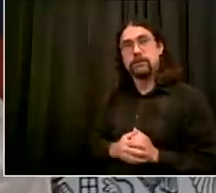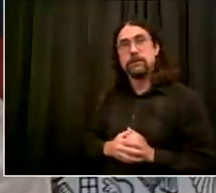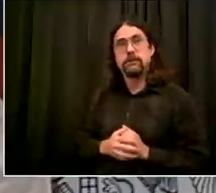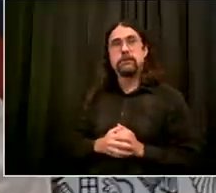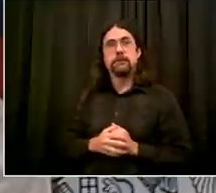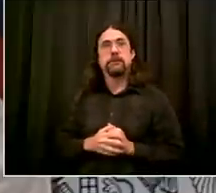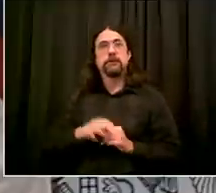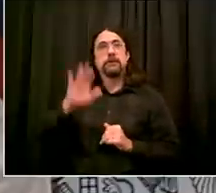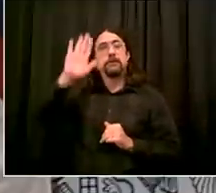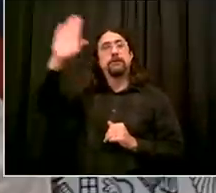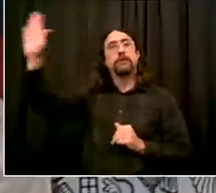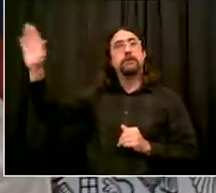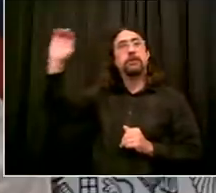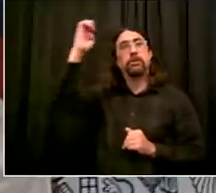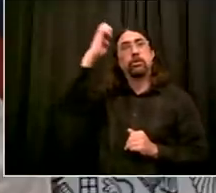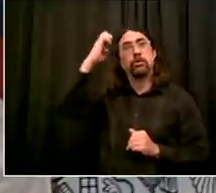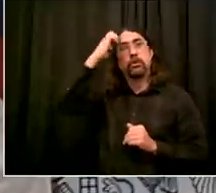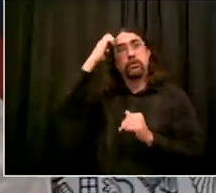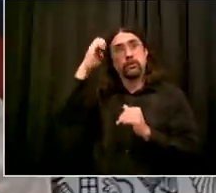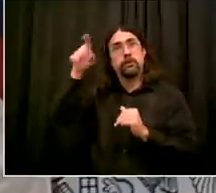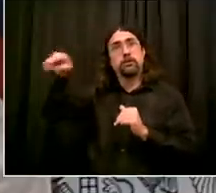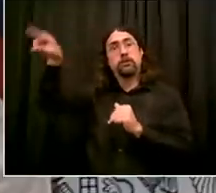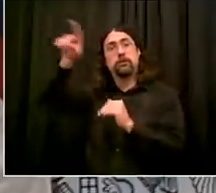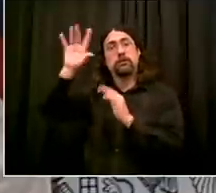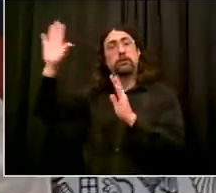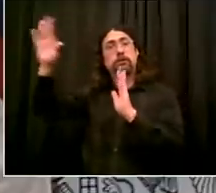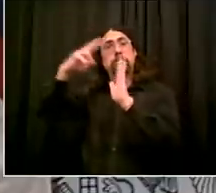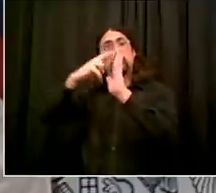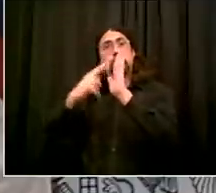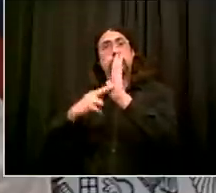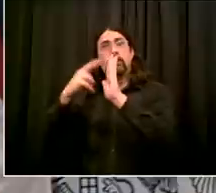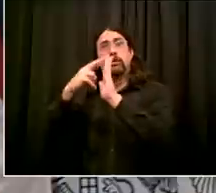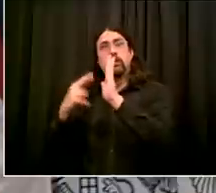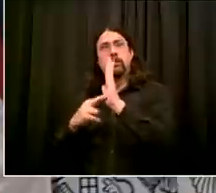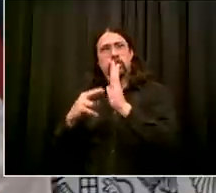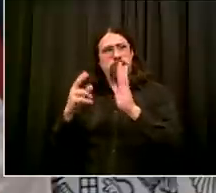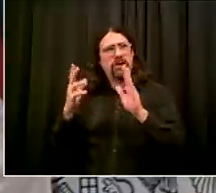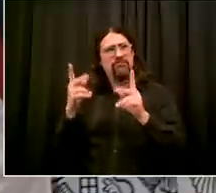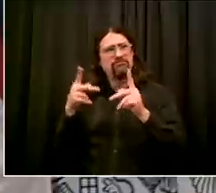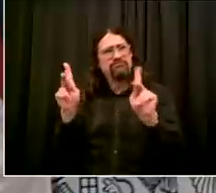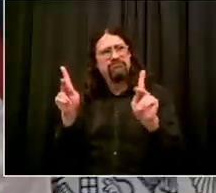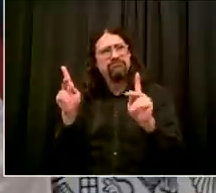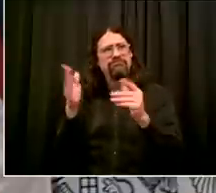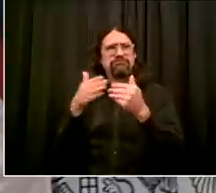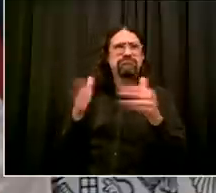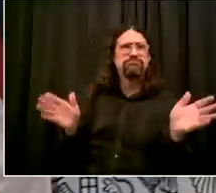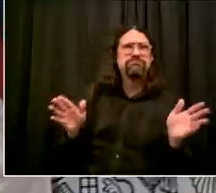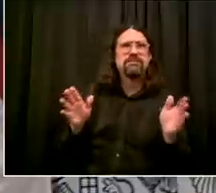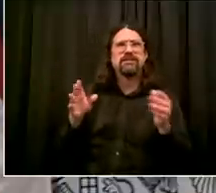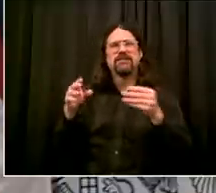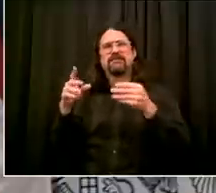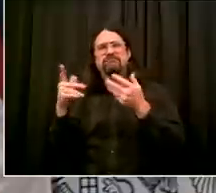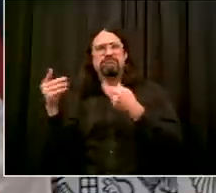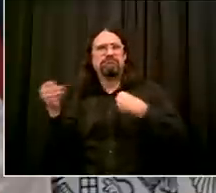nightclubs that really hurt them i read some stories about spain that were really troubling about having